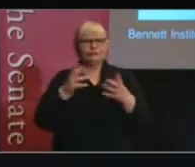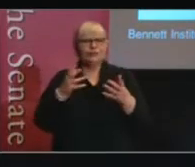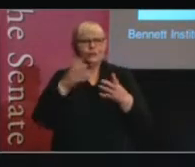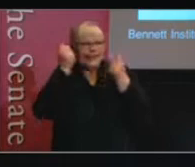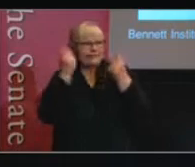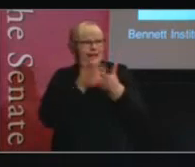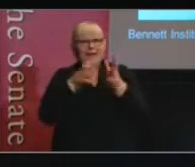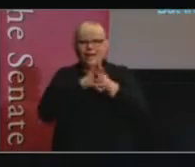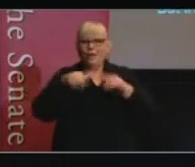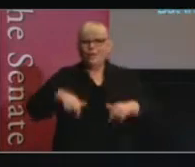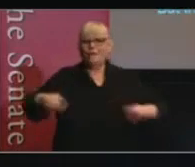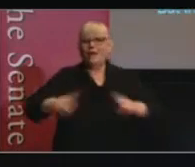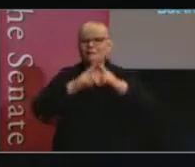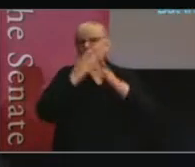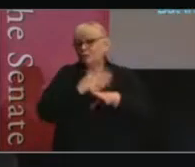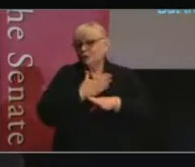works.